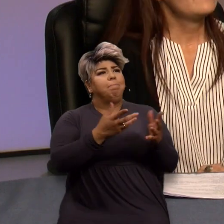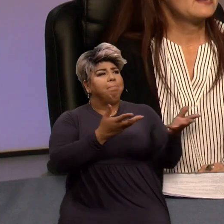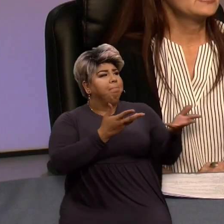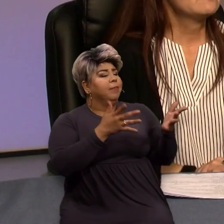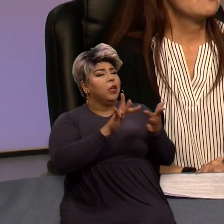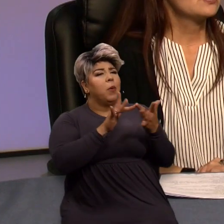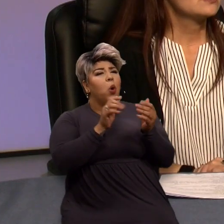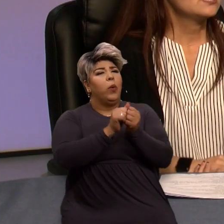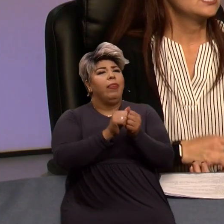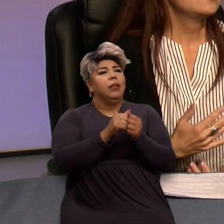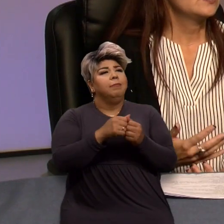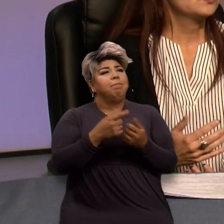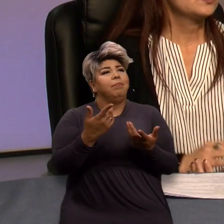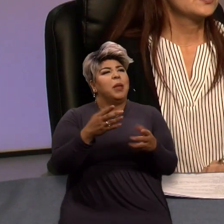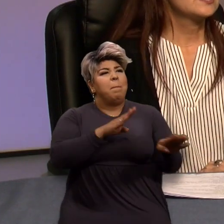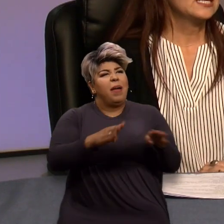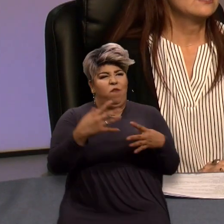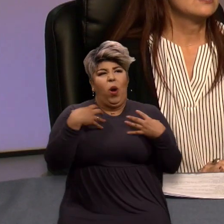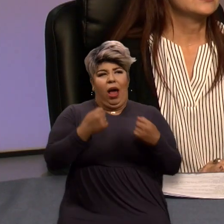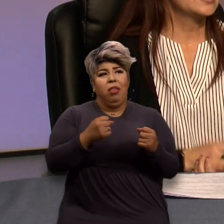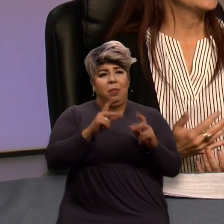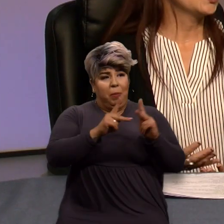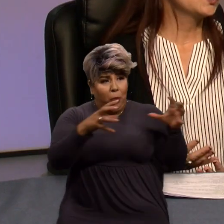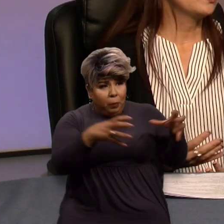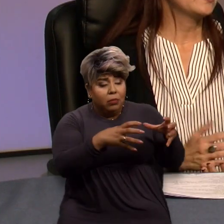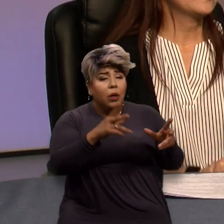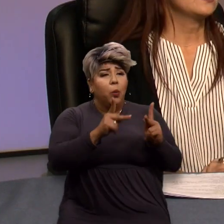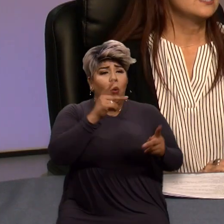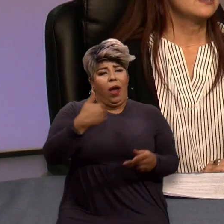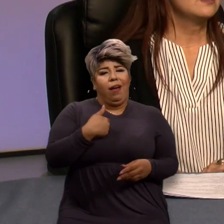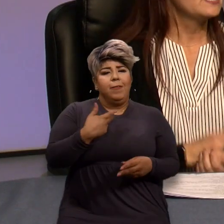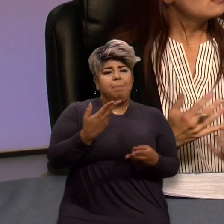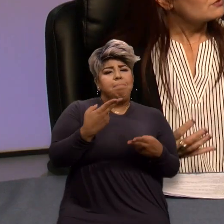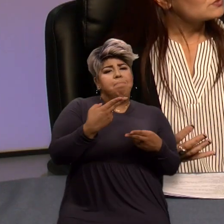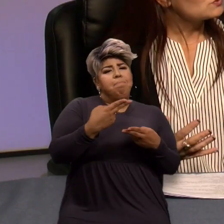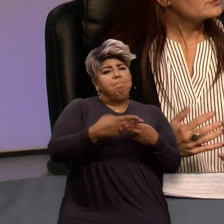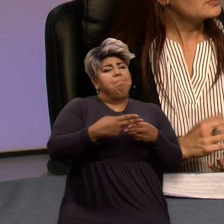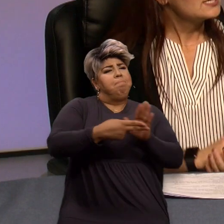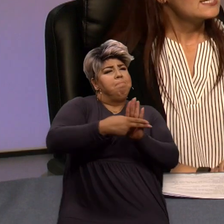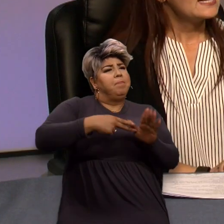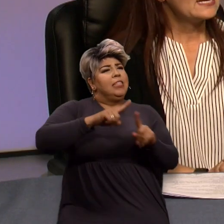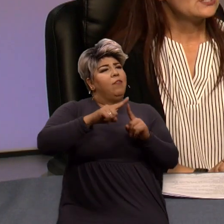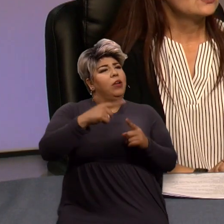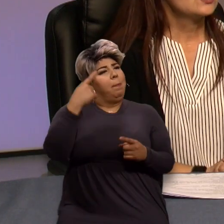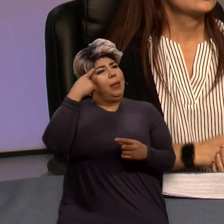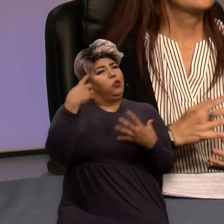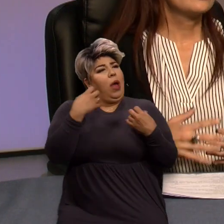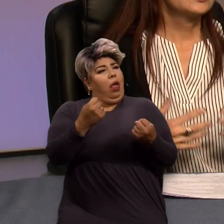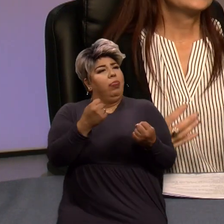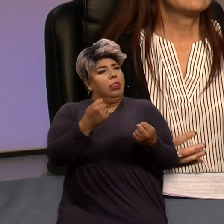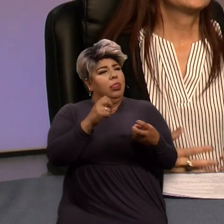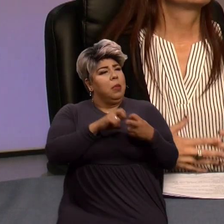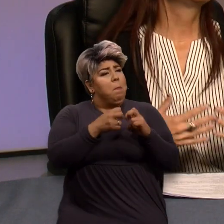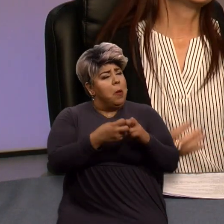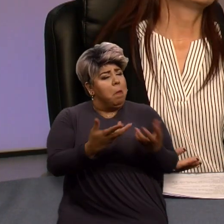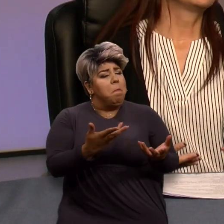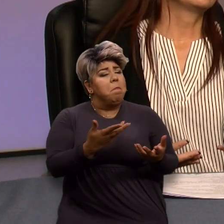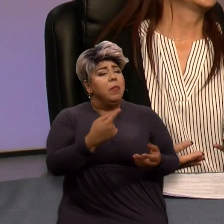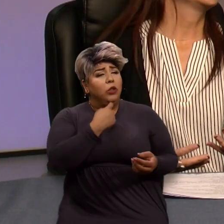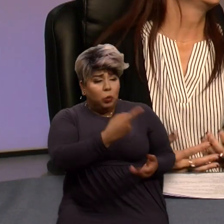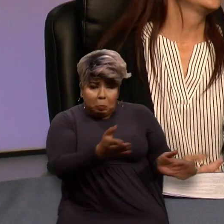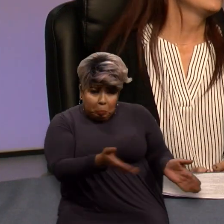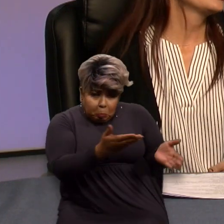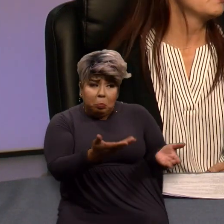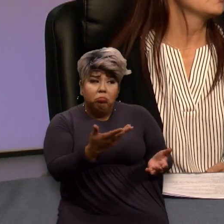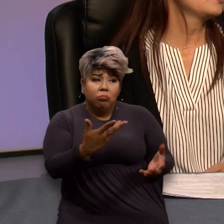family members and individuals that are diagnosed with a mental health disorder, and encourage them to put that